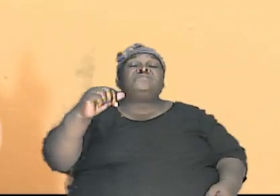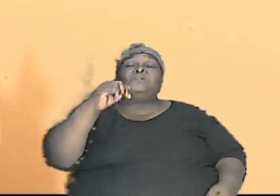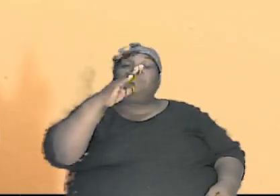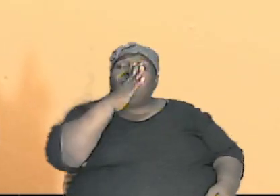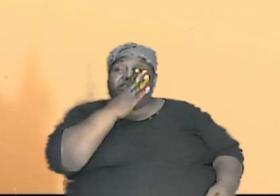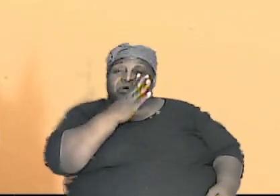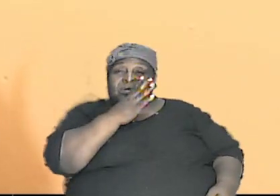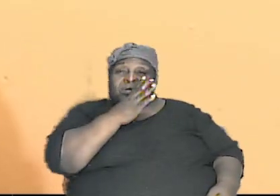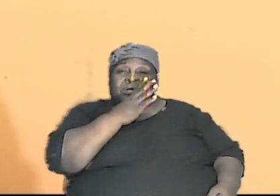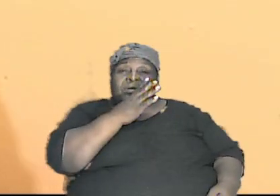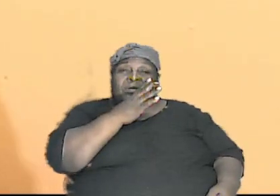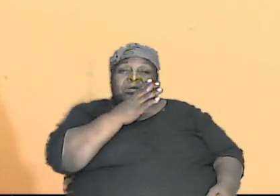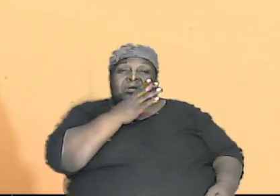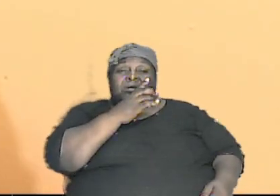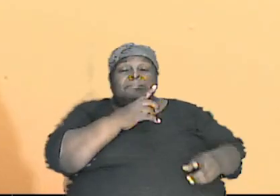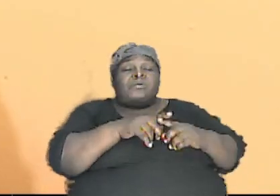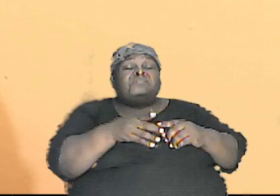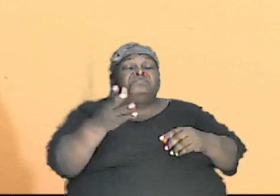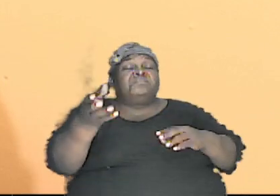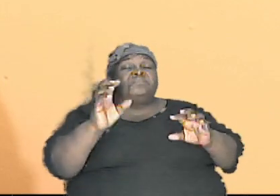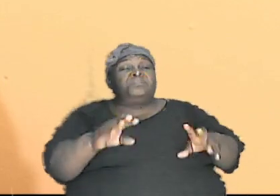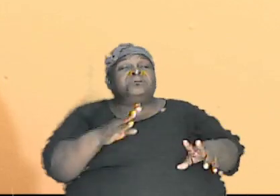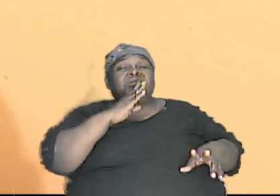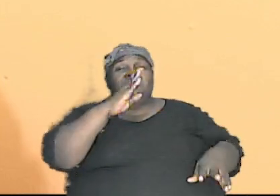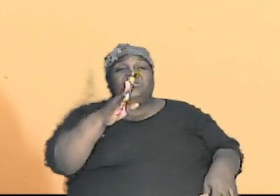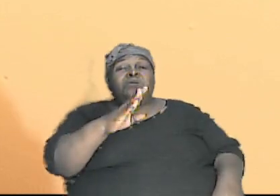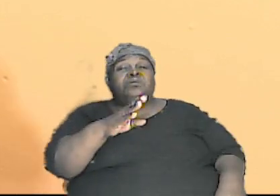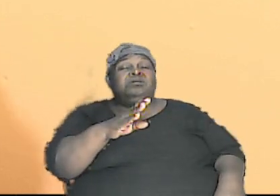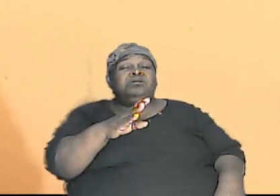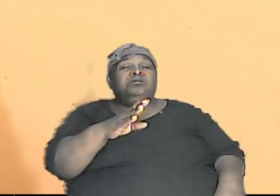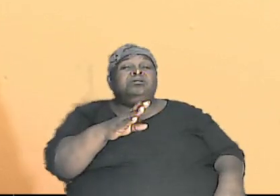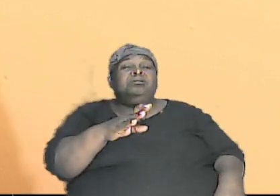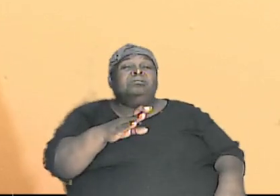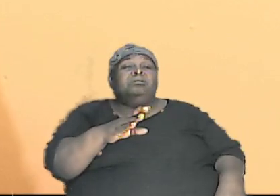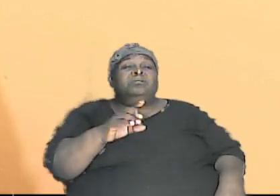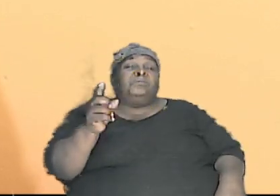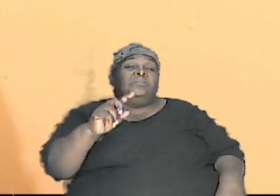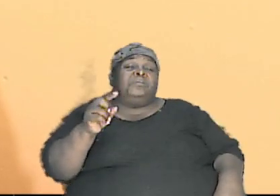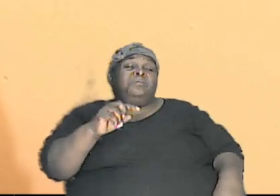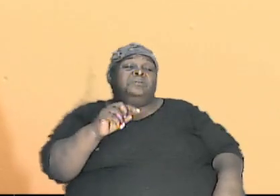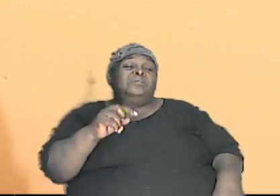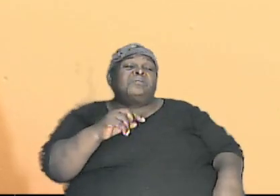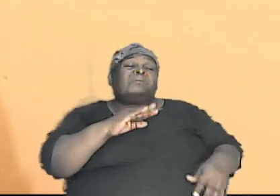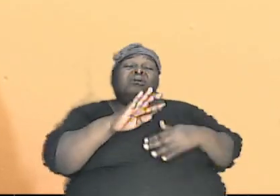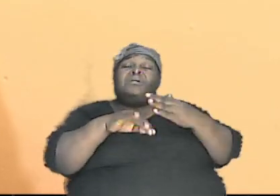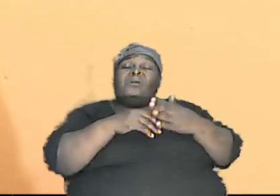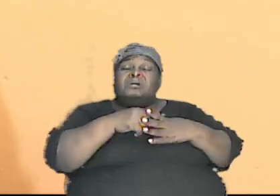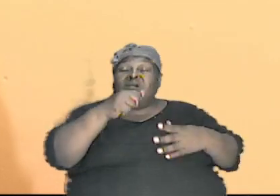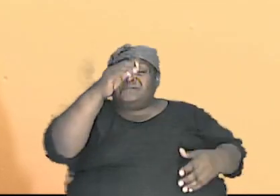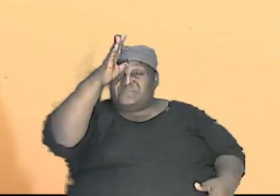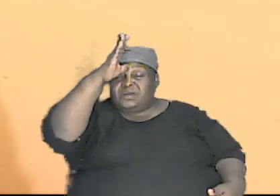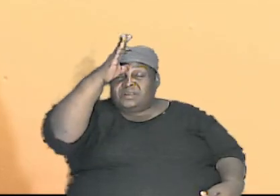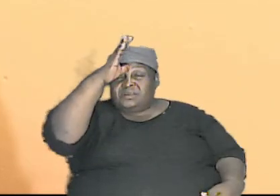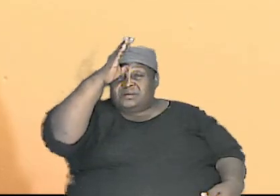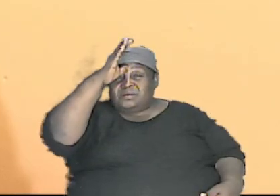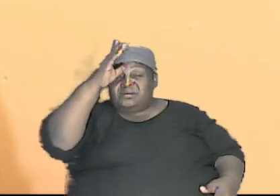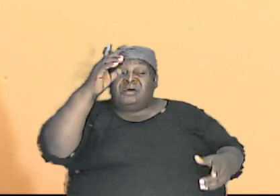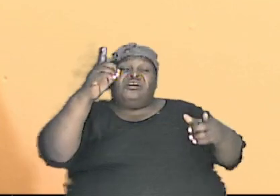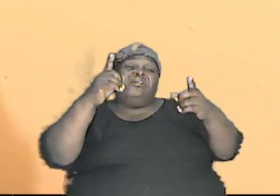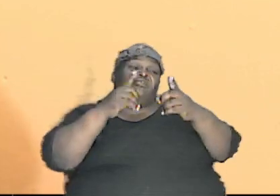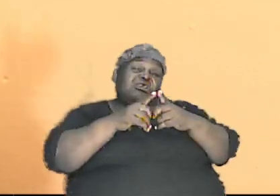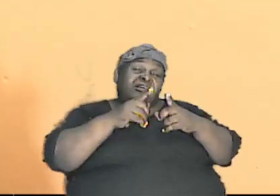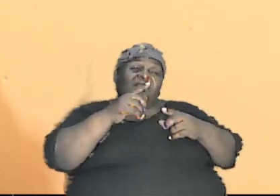there can be cases where all of dad and none of mom or little of mom